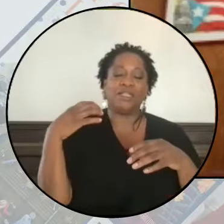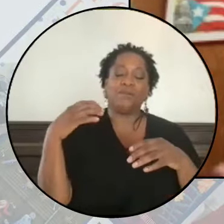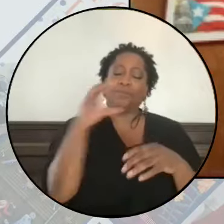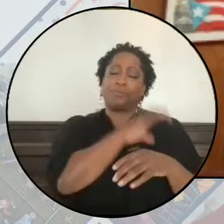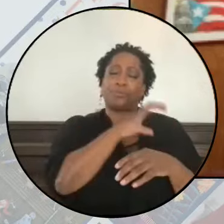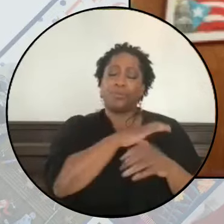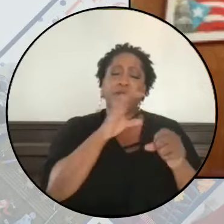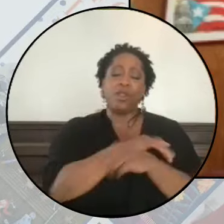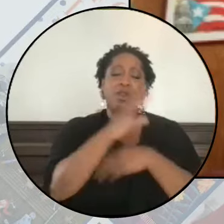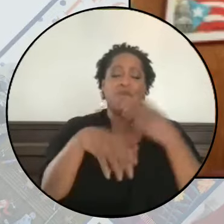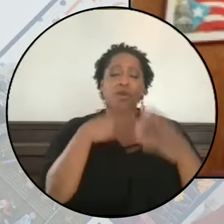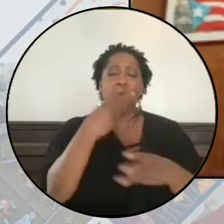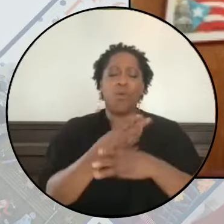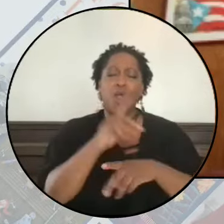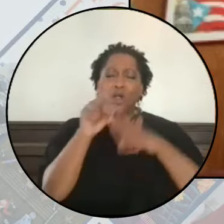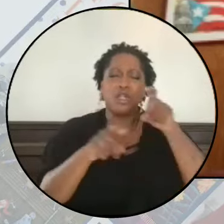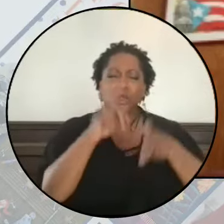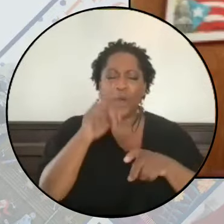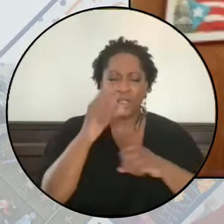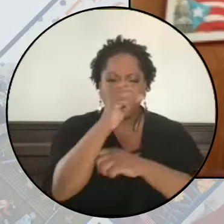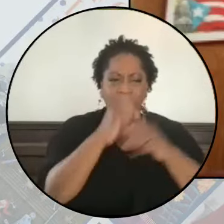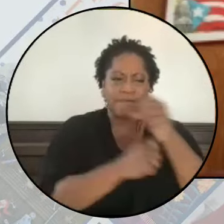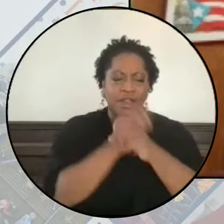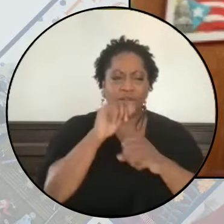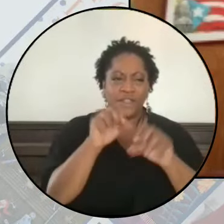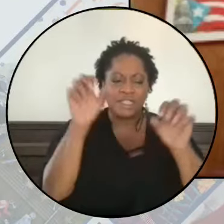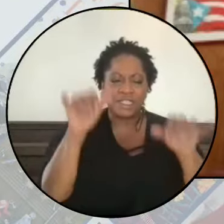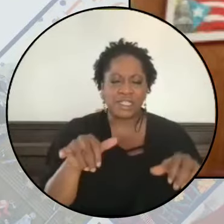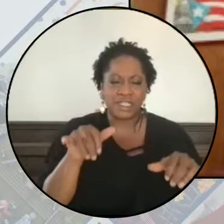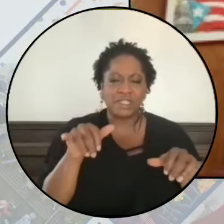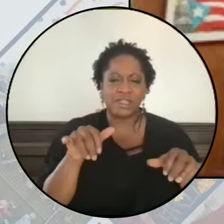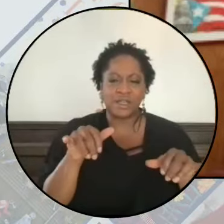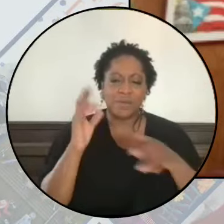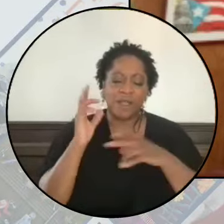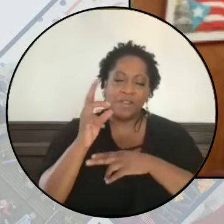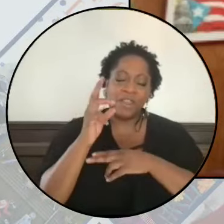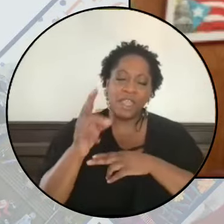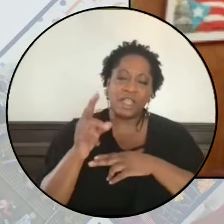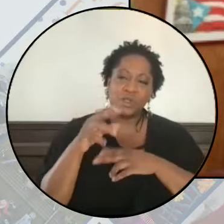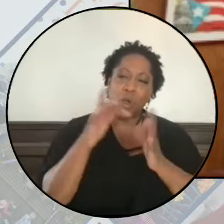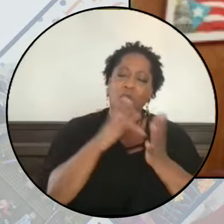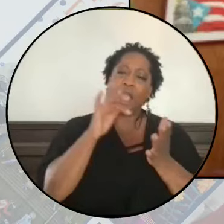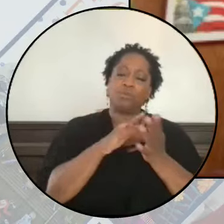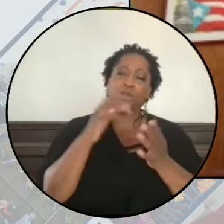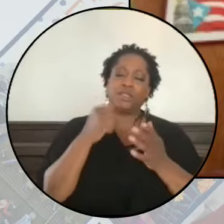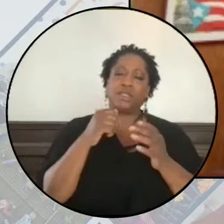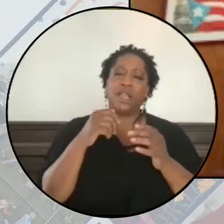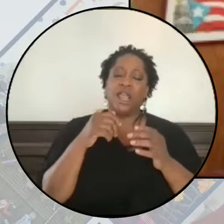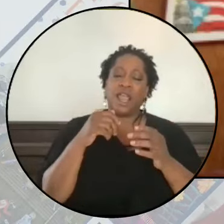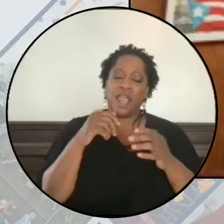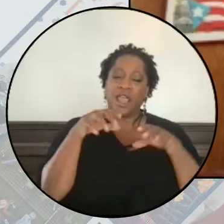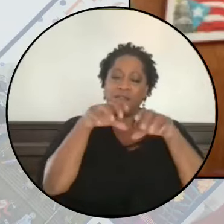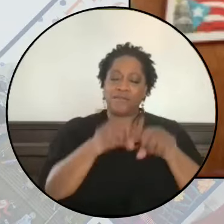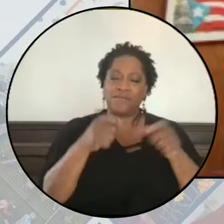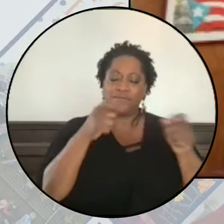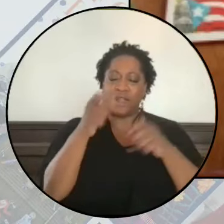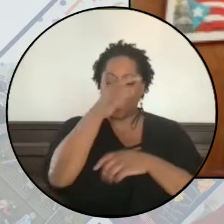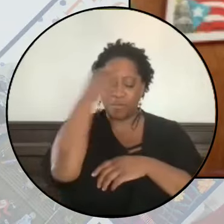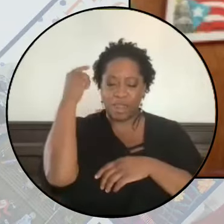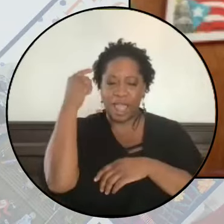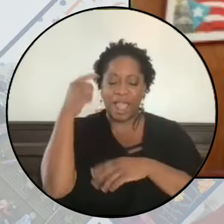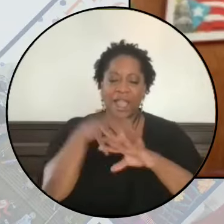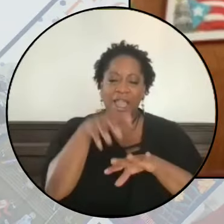whole world is questioning the foundation of the system, the historical exploitation and dispossession of black